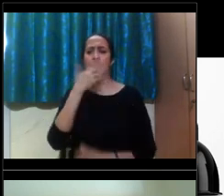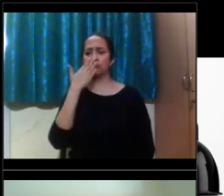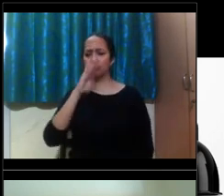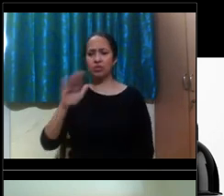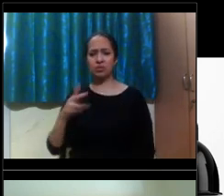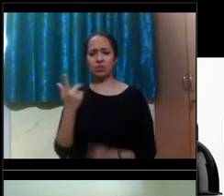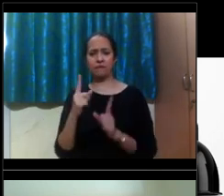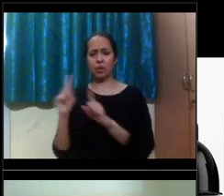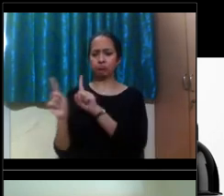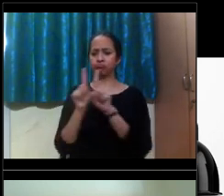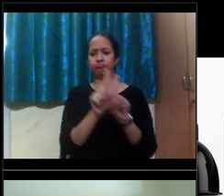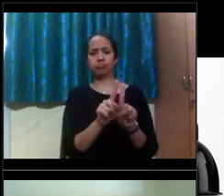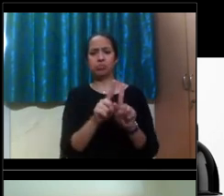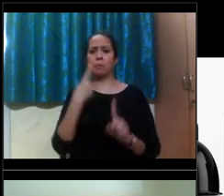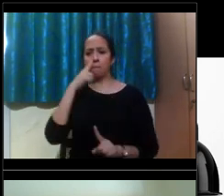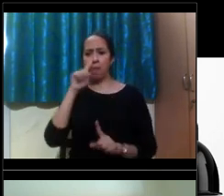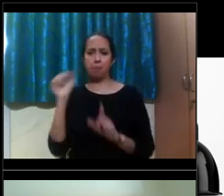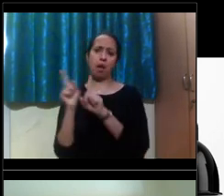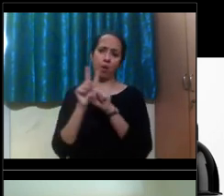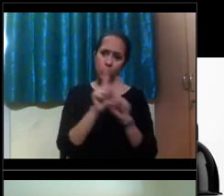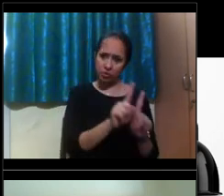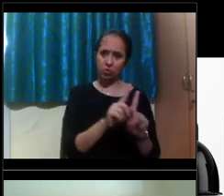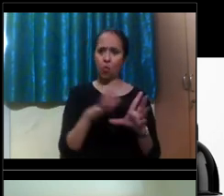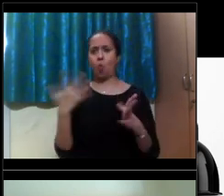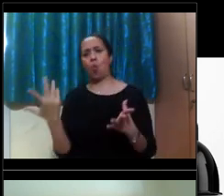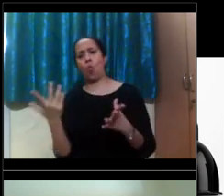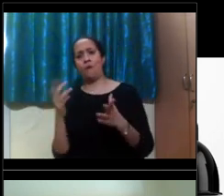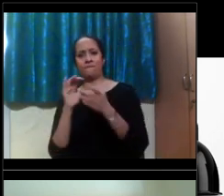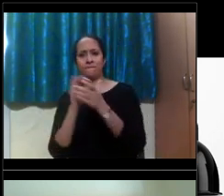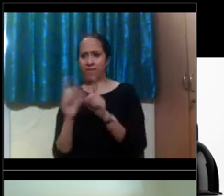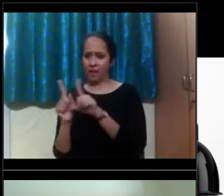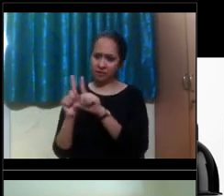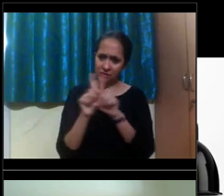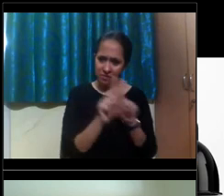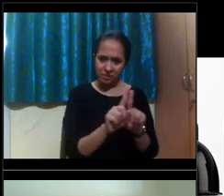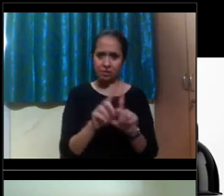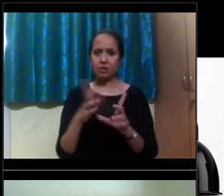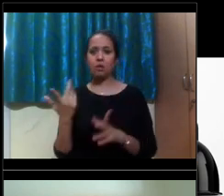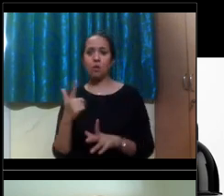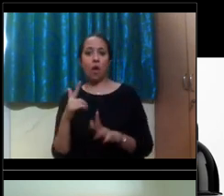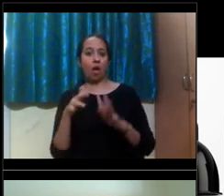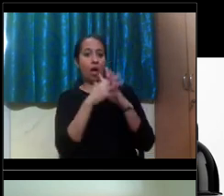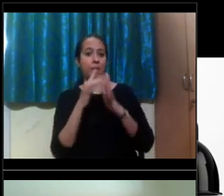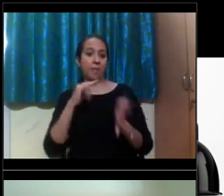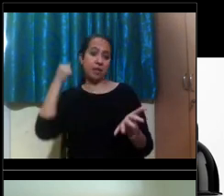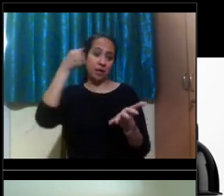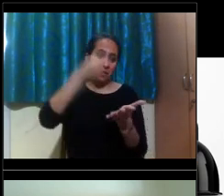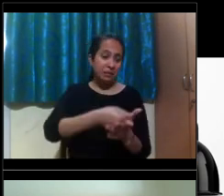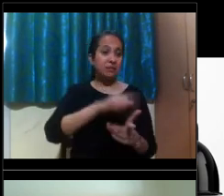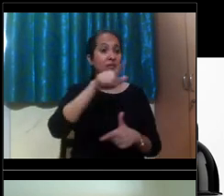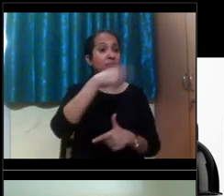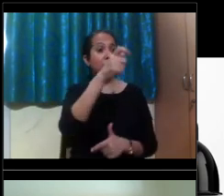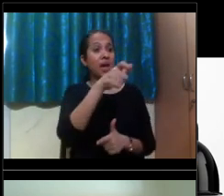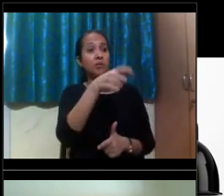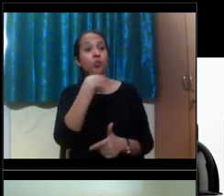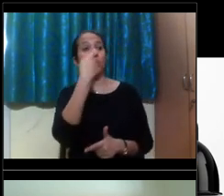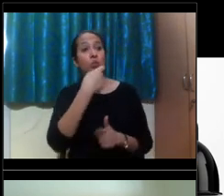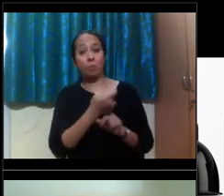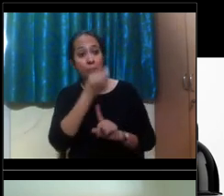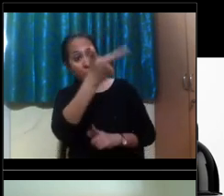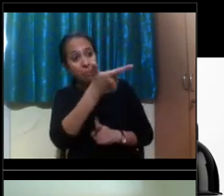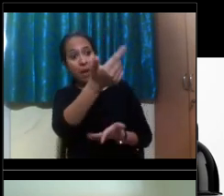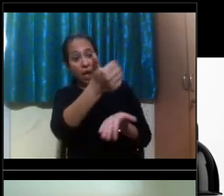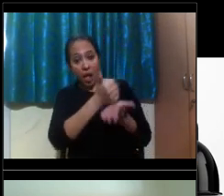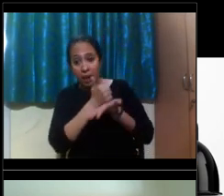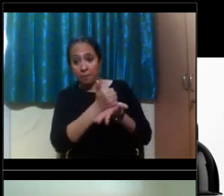um, their friend, um, because it can be more expensive to, to, you know, buy those services or purchase those services in